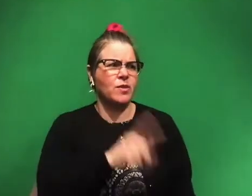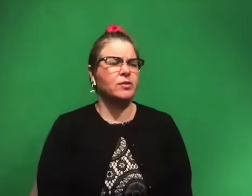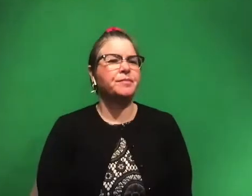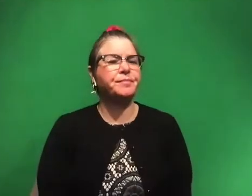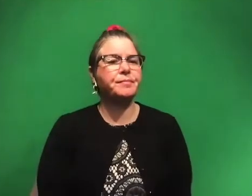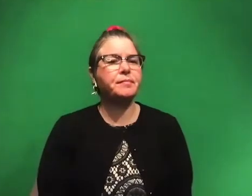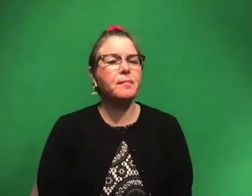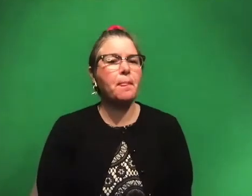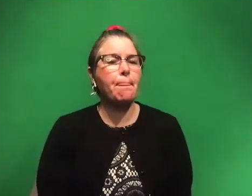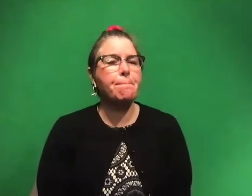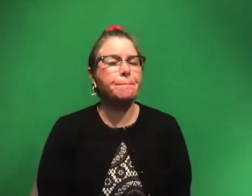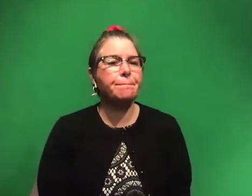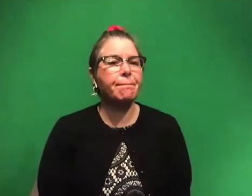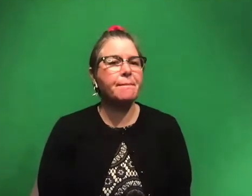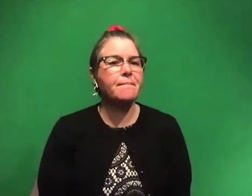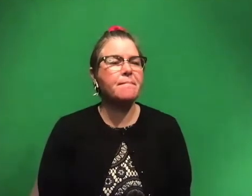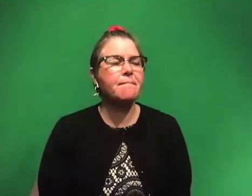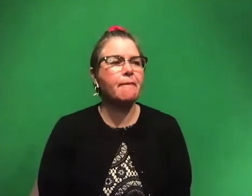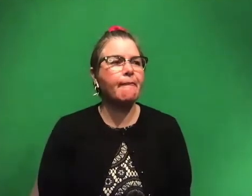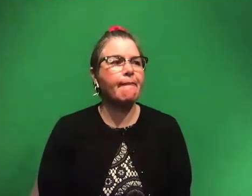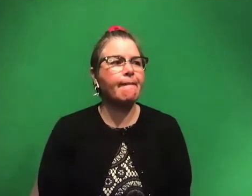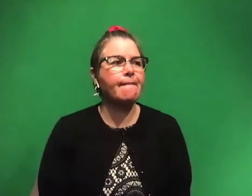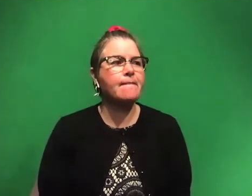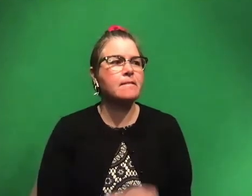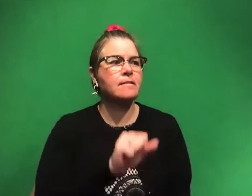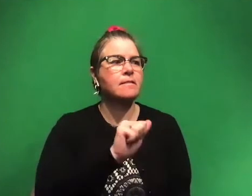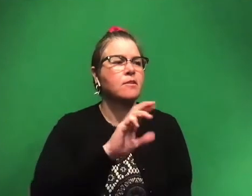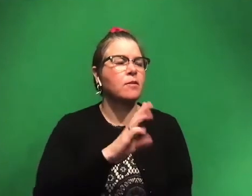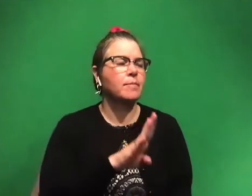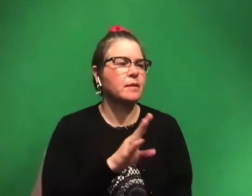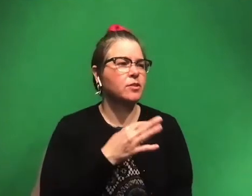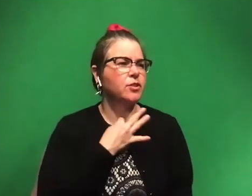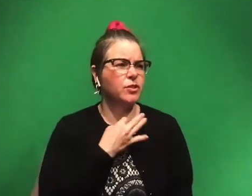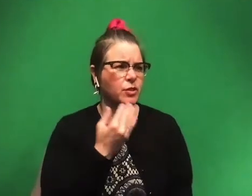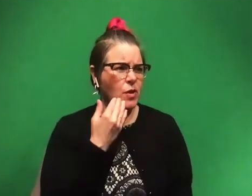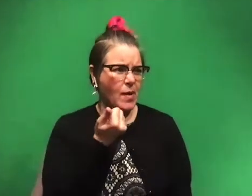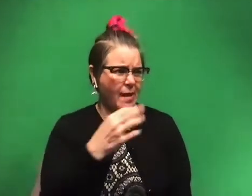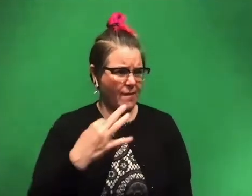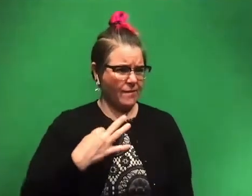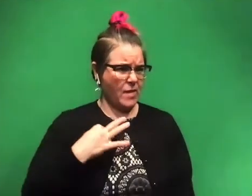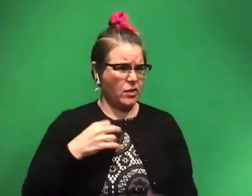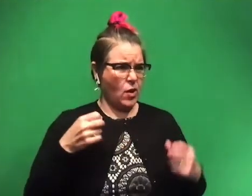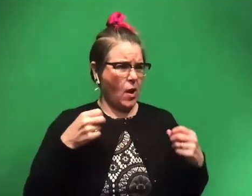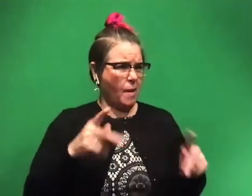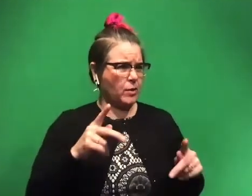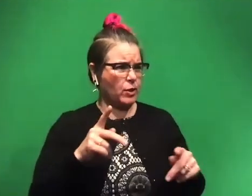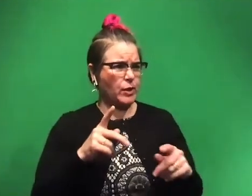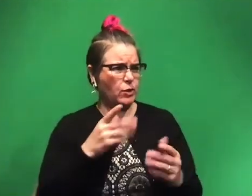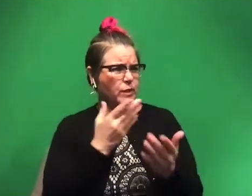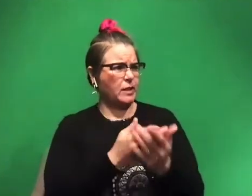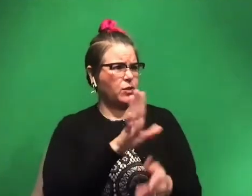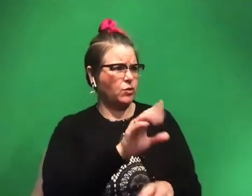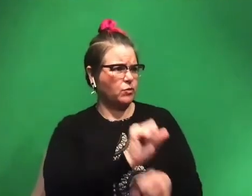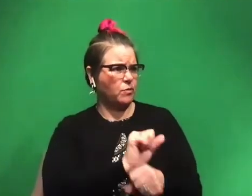Uh, whoever asked that, uh, I think it was J Rob. Uh, Sarah B would like to know, do you know of any volunteer opportunities to get to where you are? Yes.